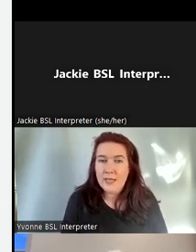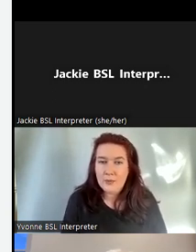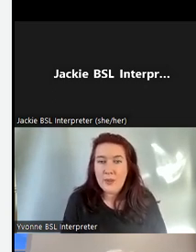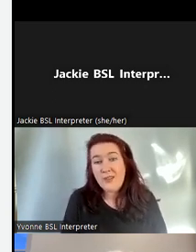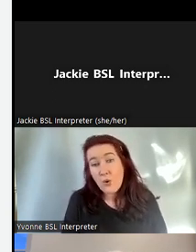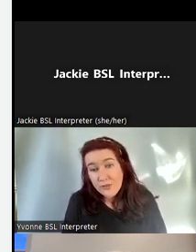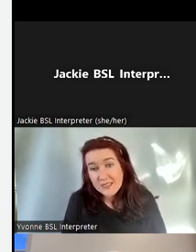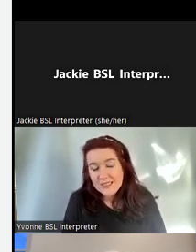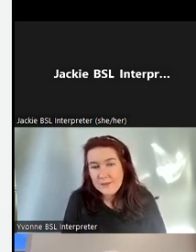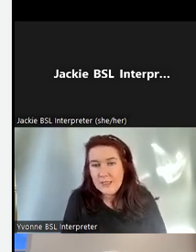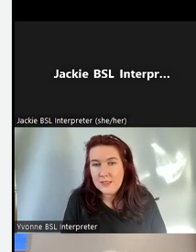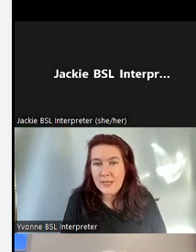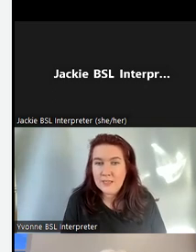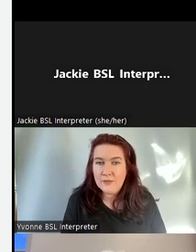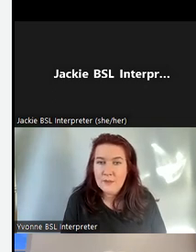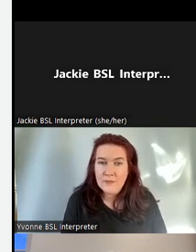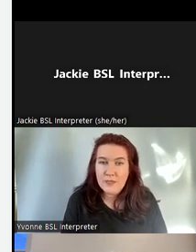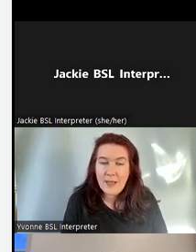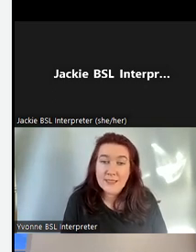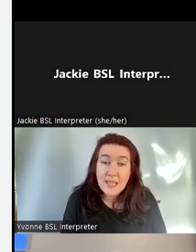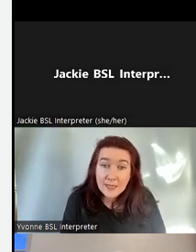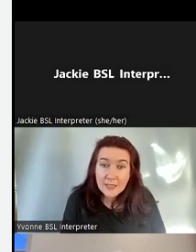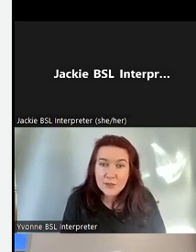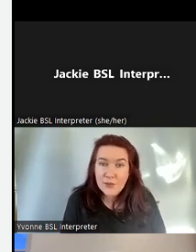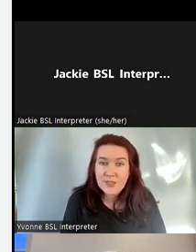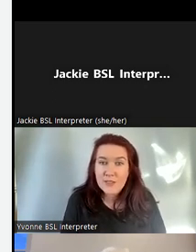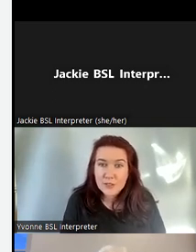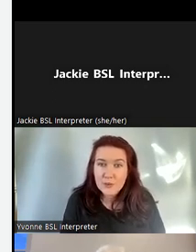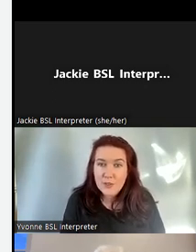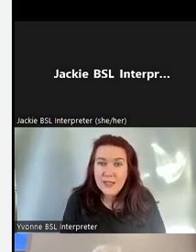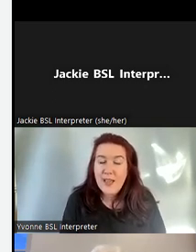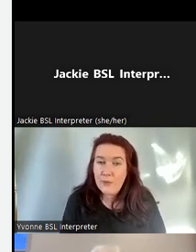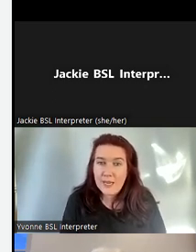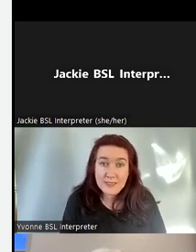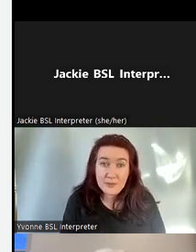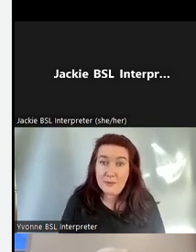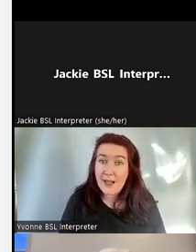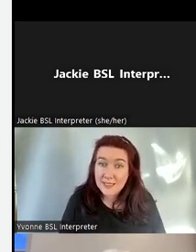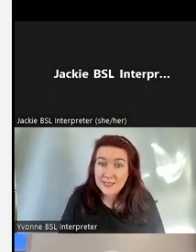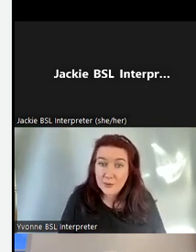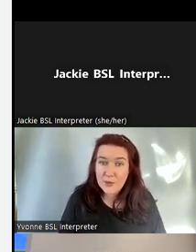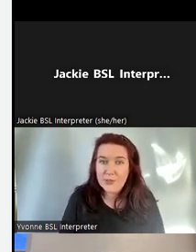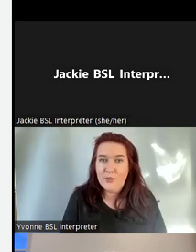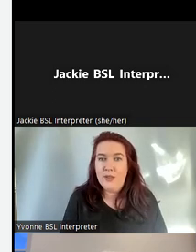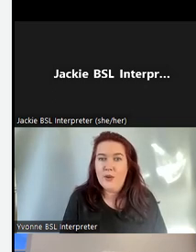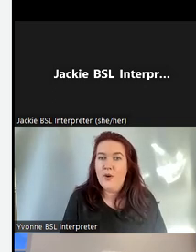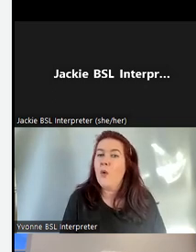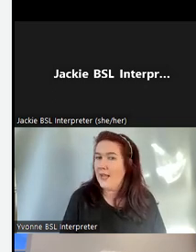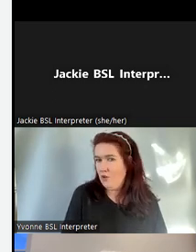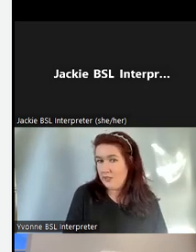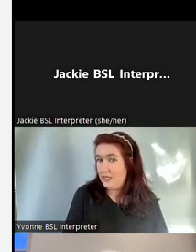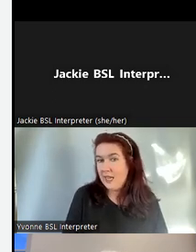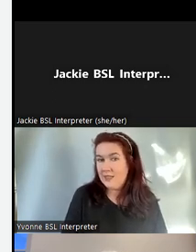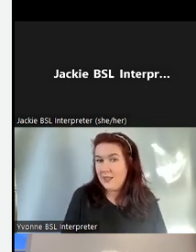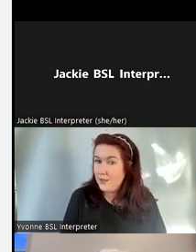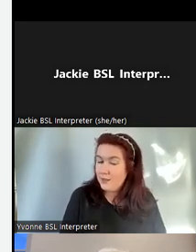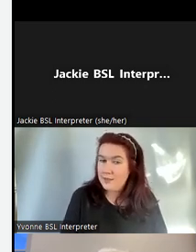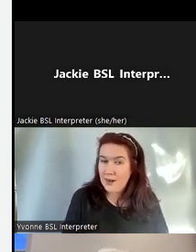little